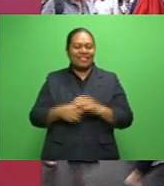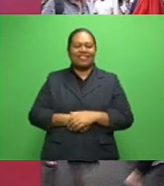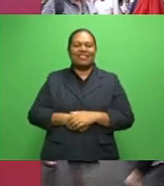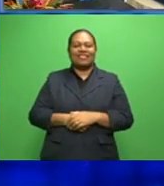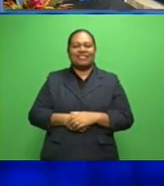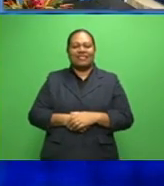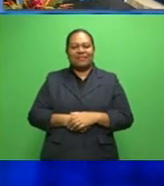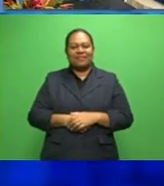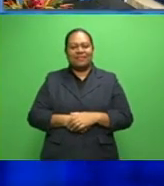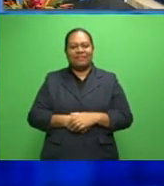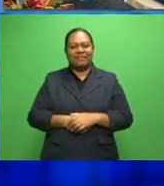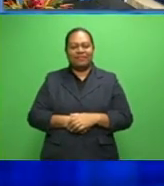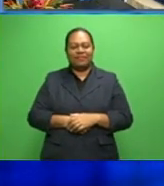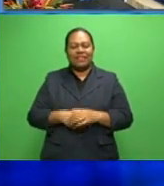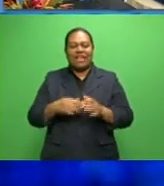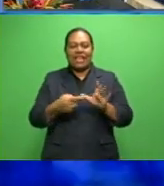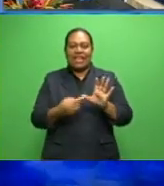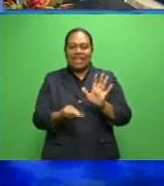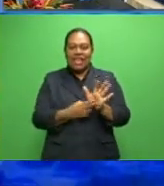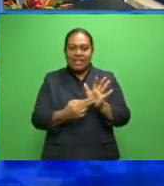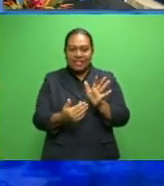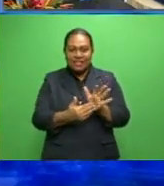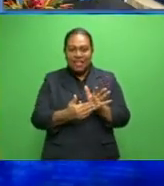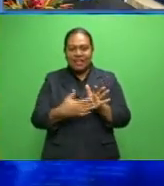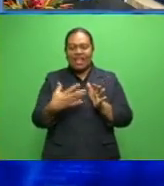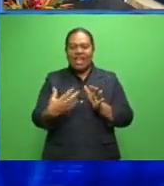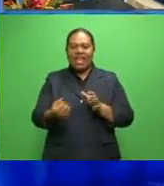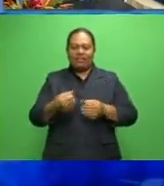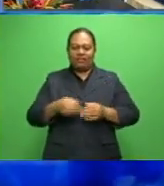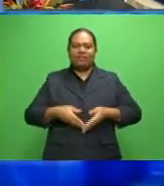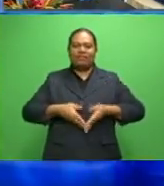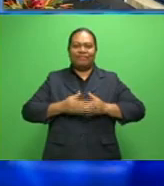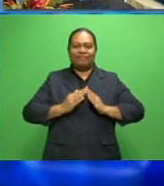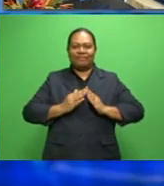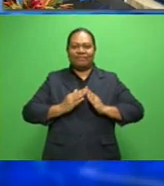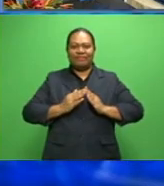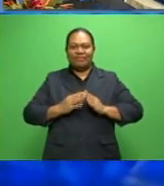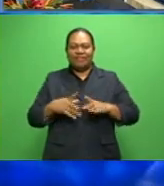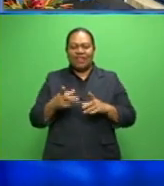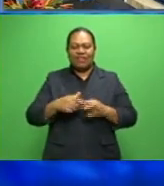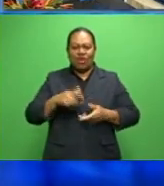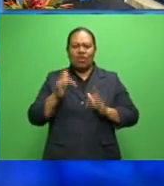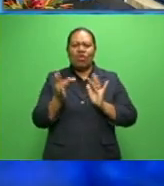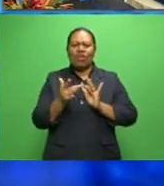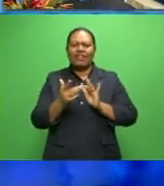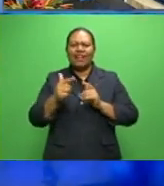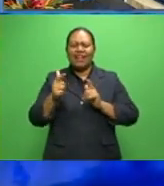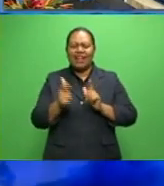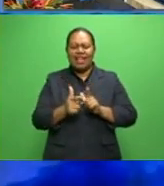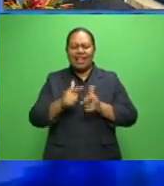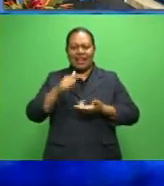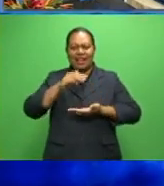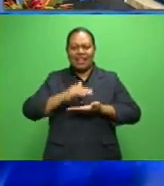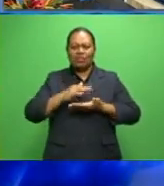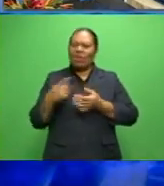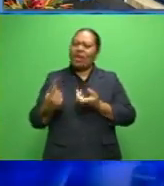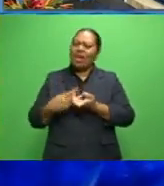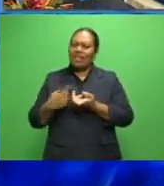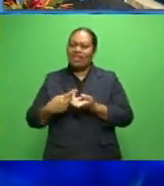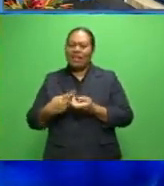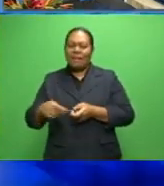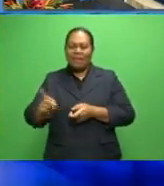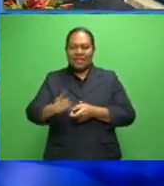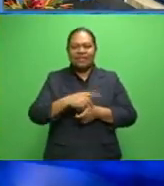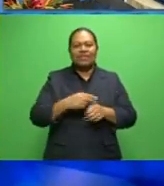Cafe. ANZ has announced it has introduced contactless payments to Fiji and six other Pacific countries with